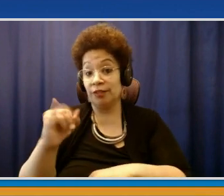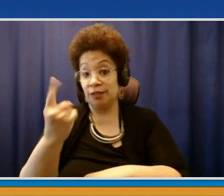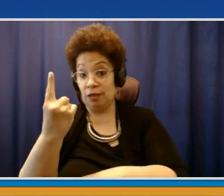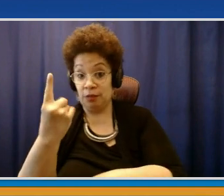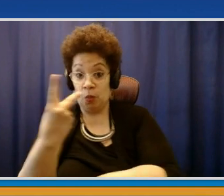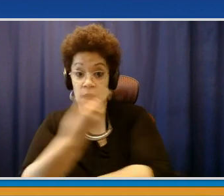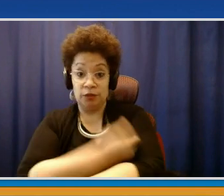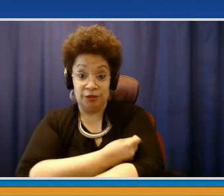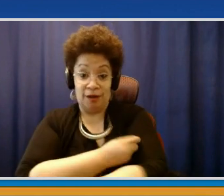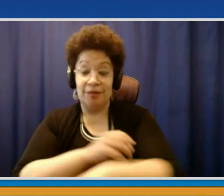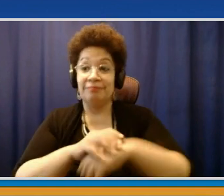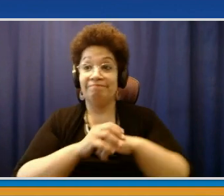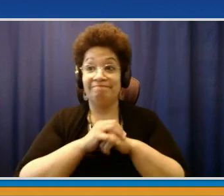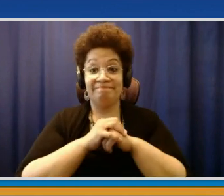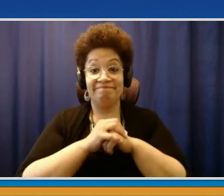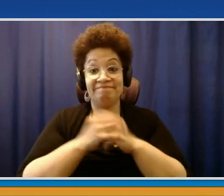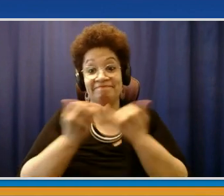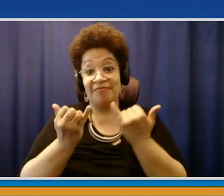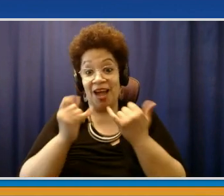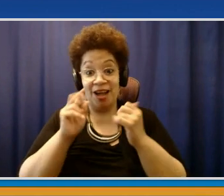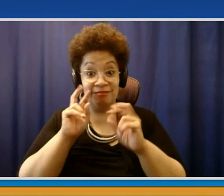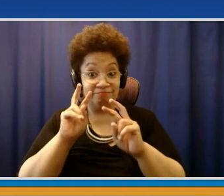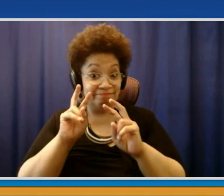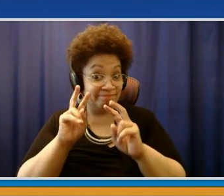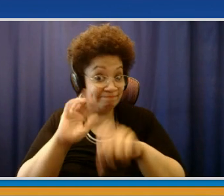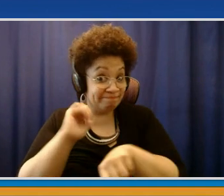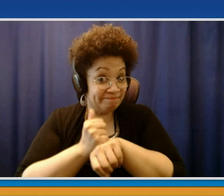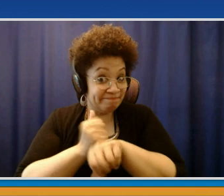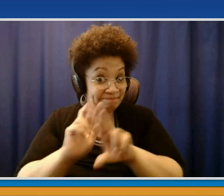again, homebound vaccinations. Thanks. Thanks, Ken.